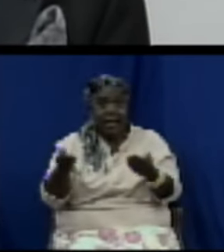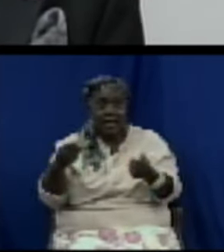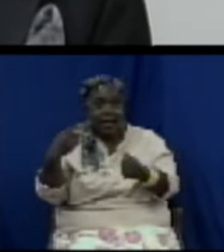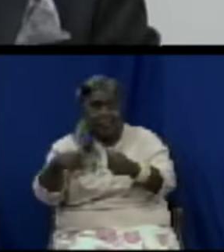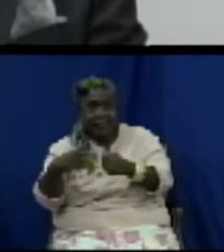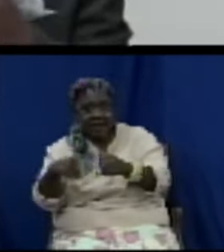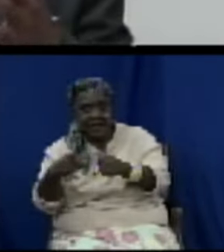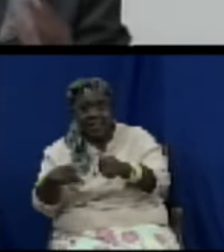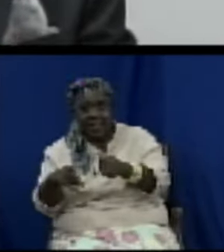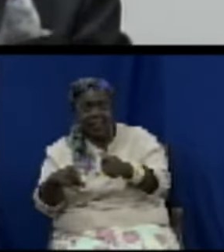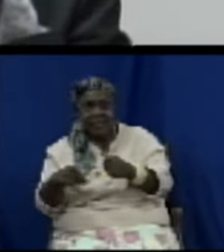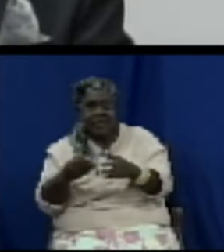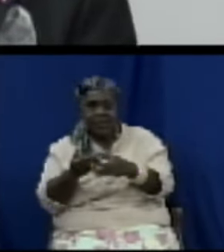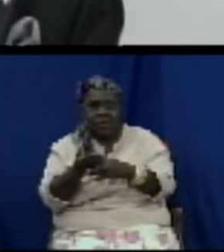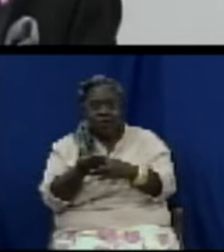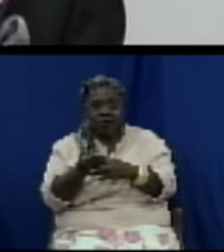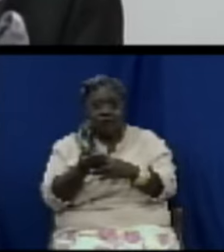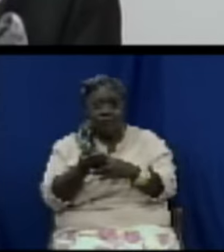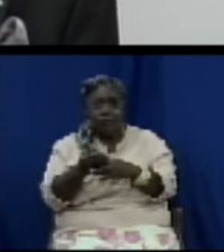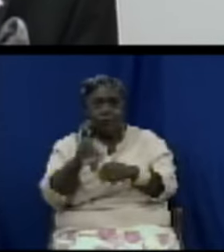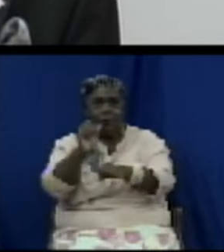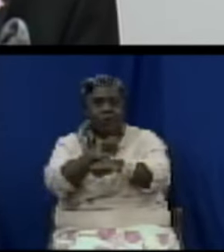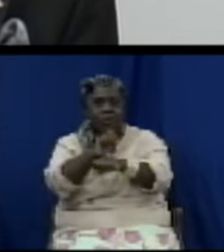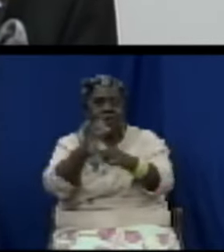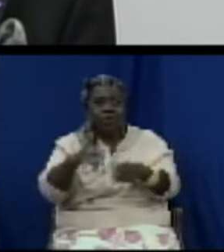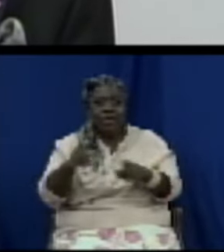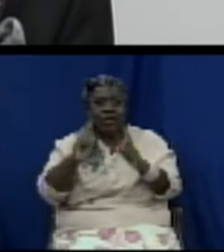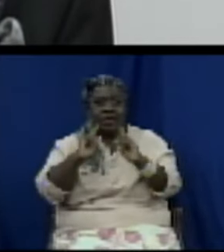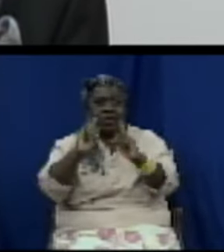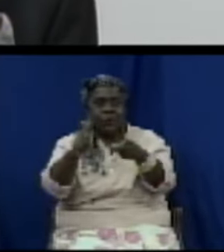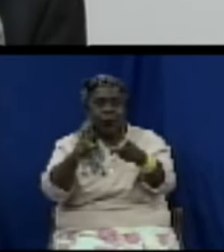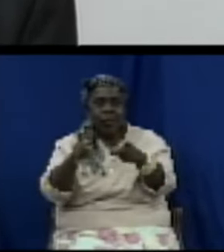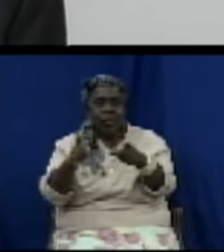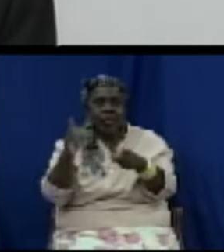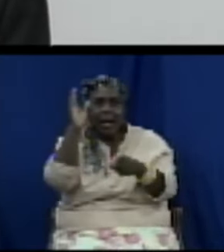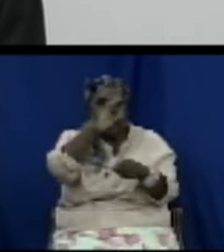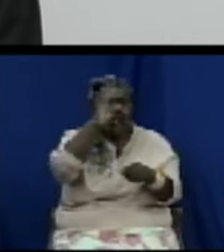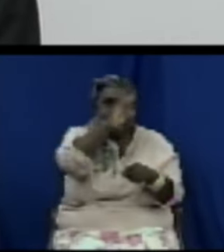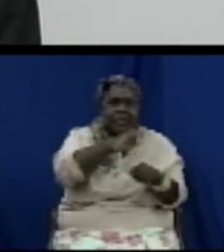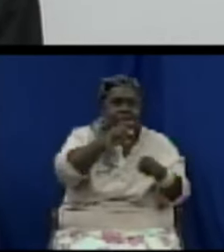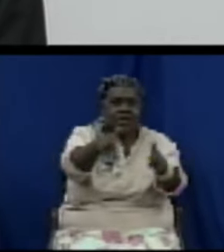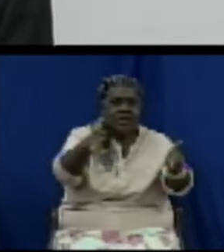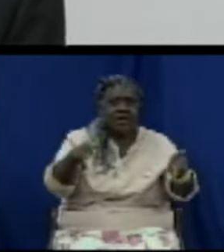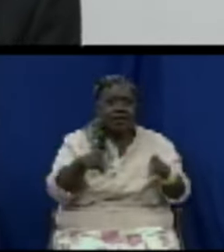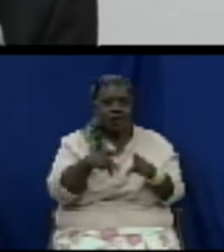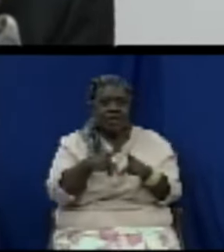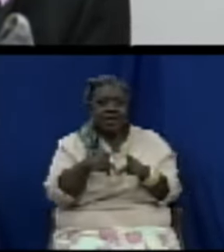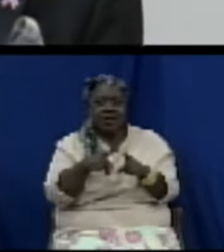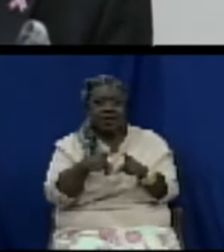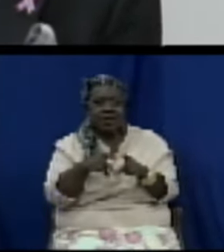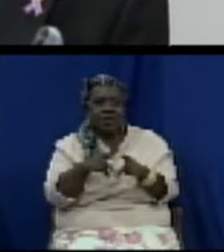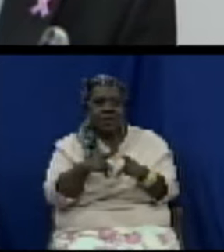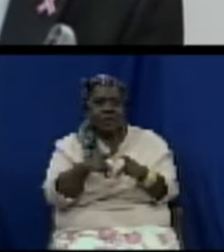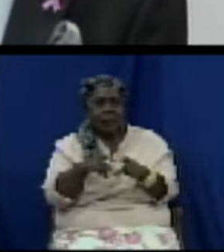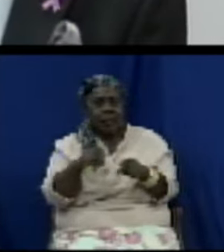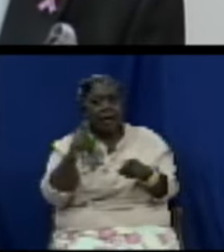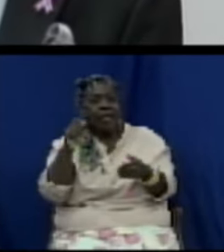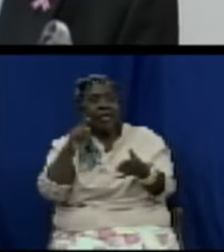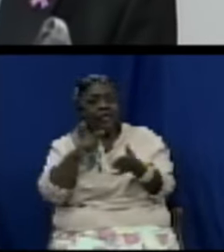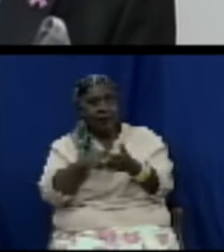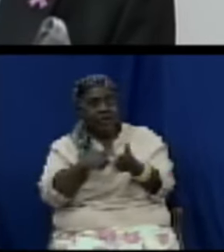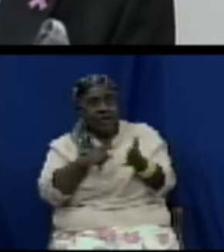these inspections which are carried out this alarming statistic highlights